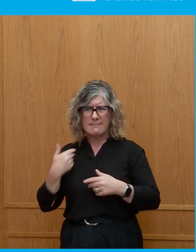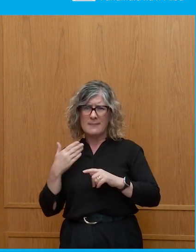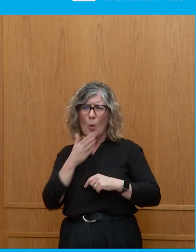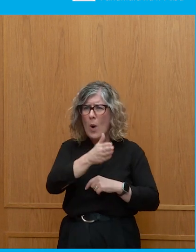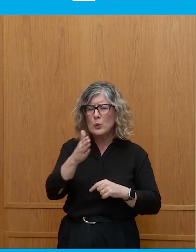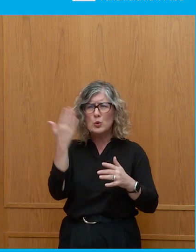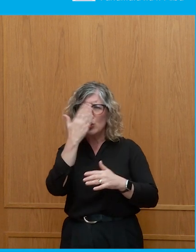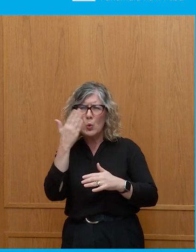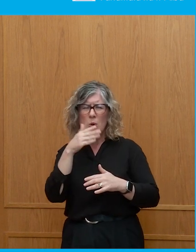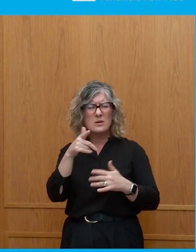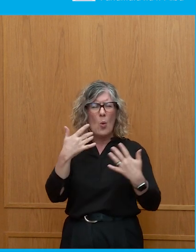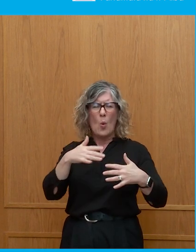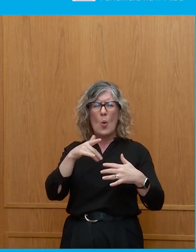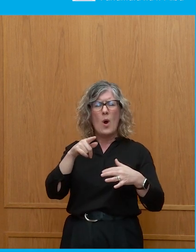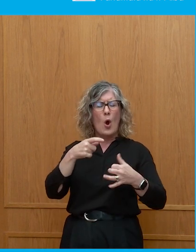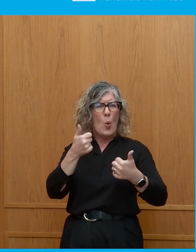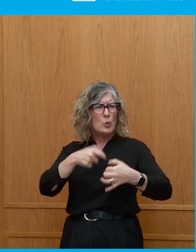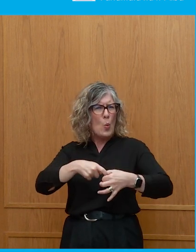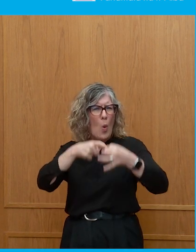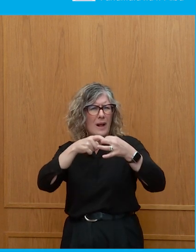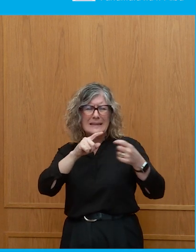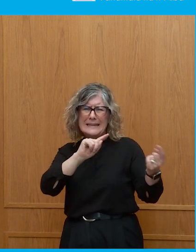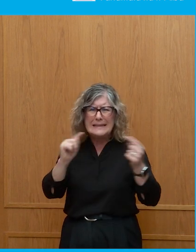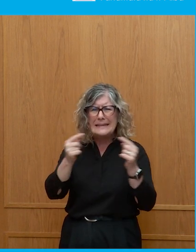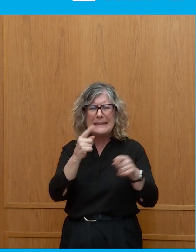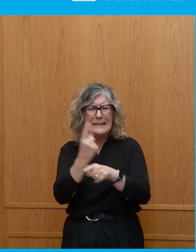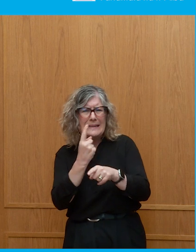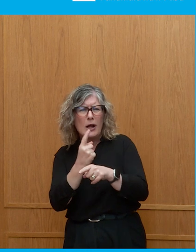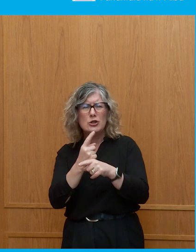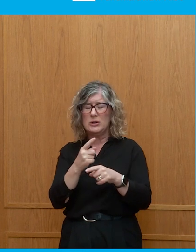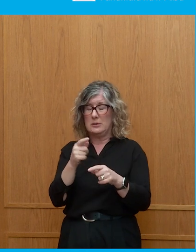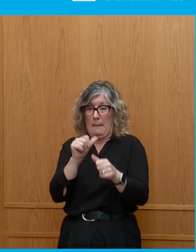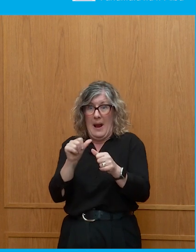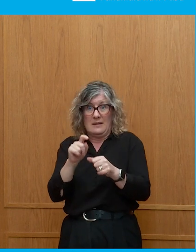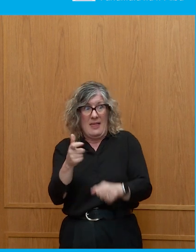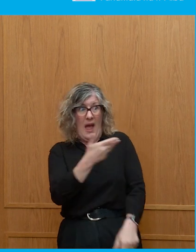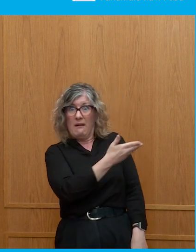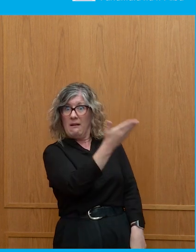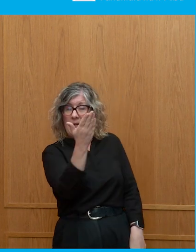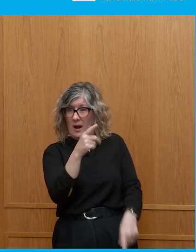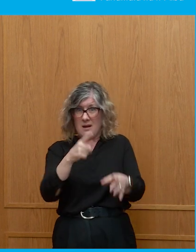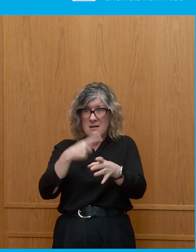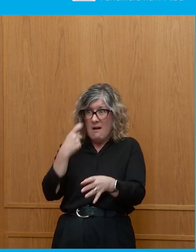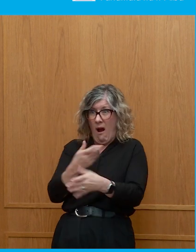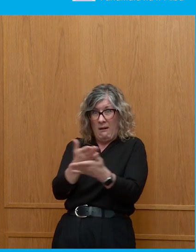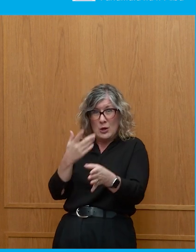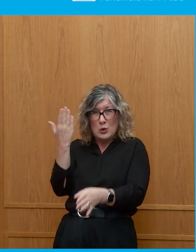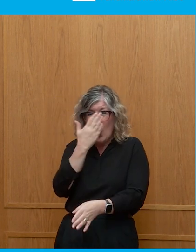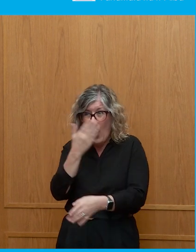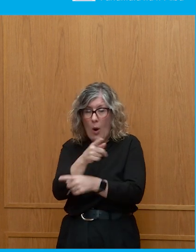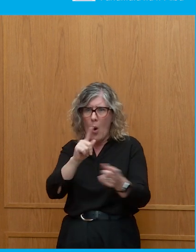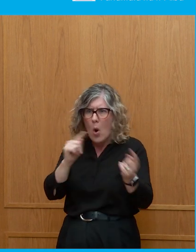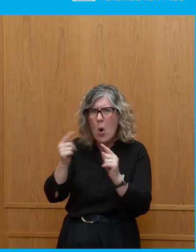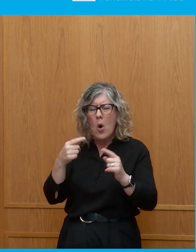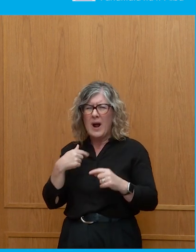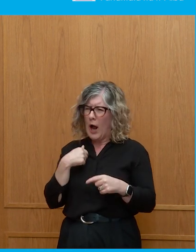visited almost better than anywhere else, and that was really, really interesting. And I tried to